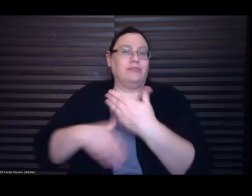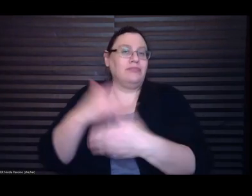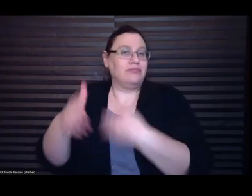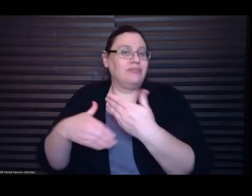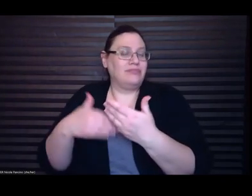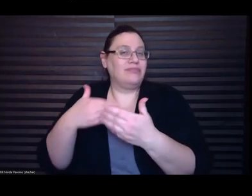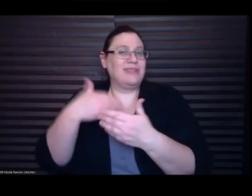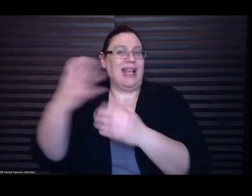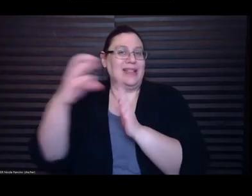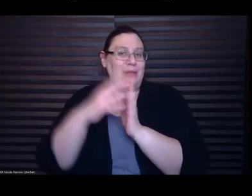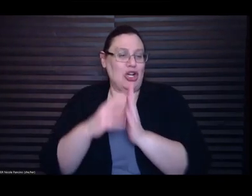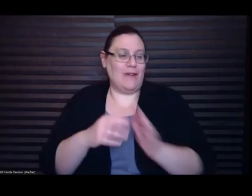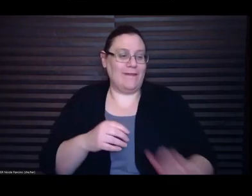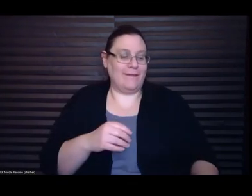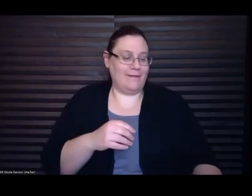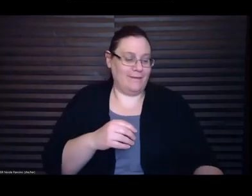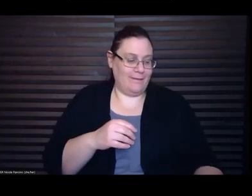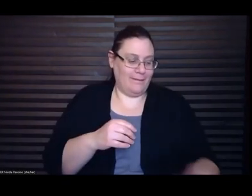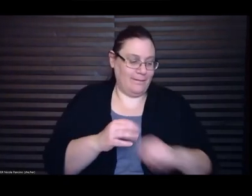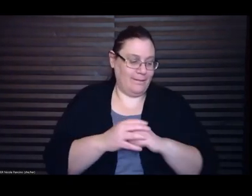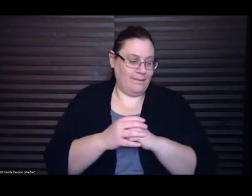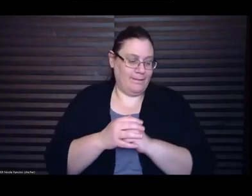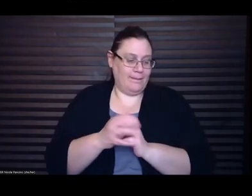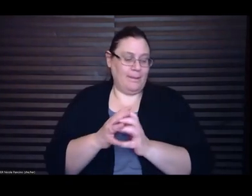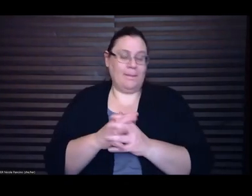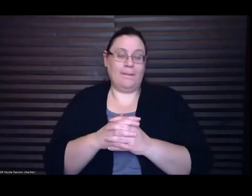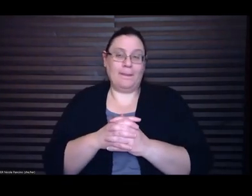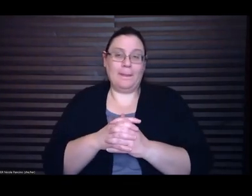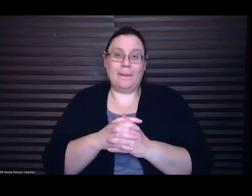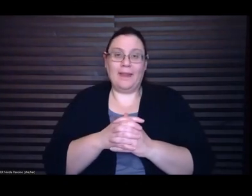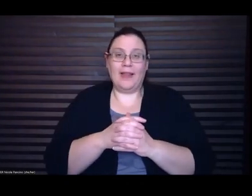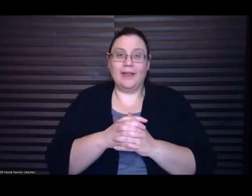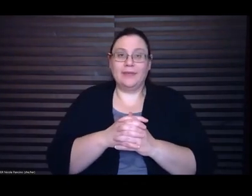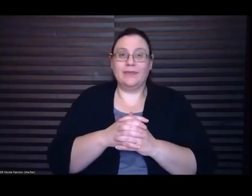great thanks thanks for those answers it's really really fascinating